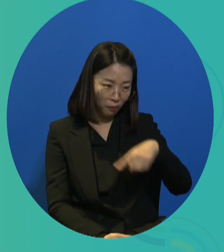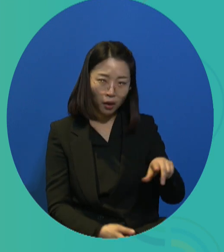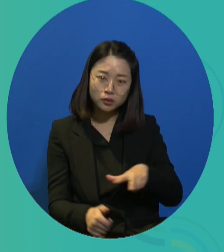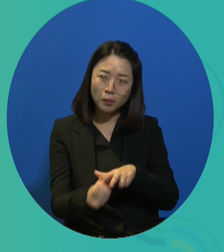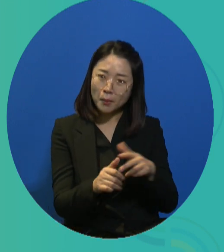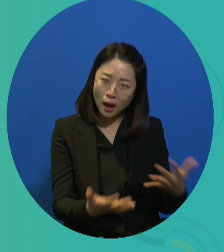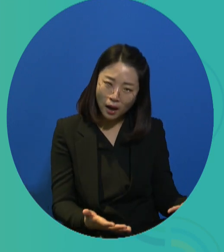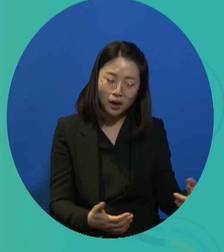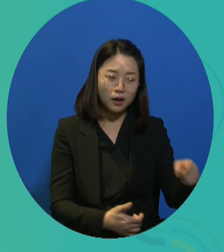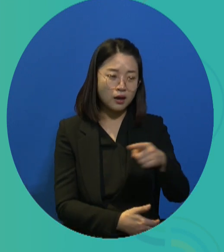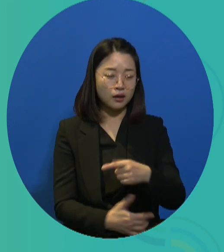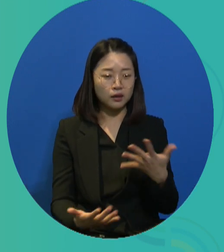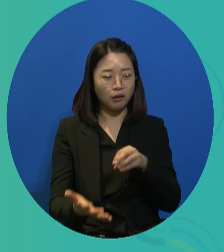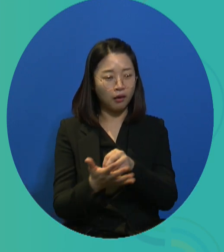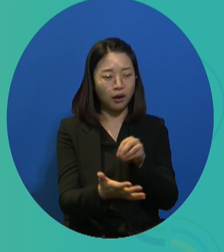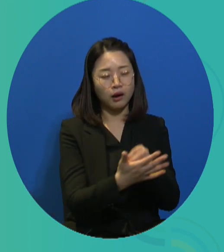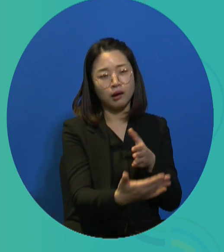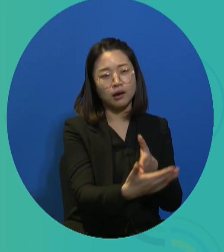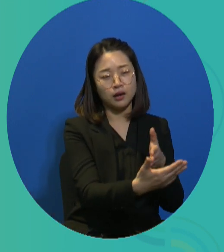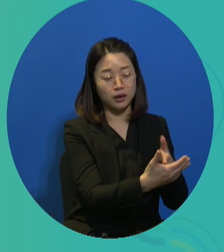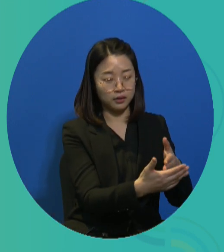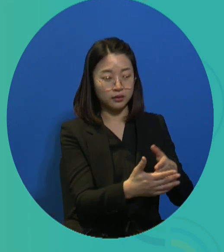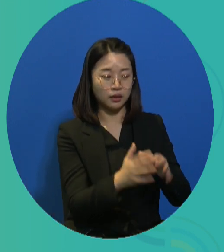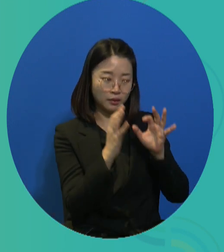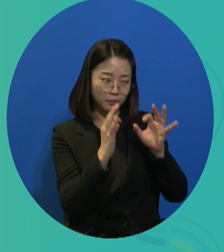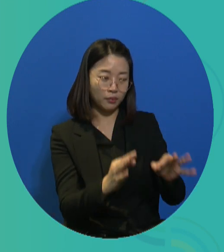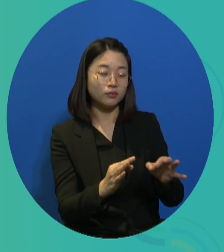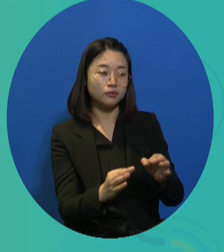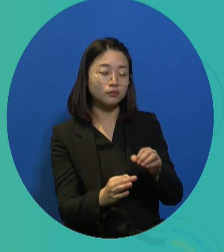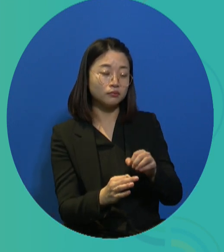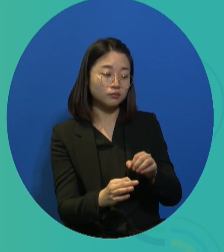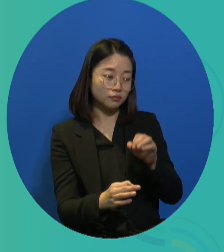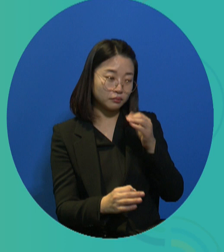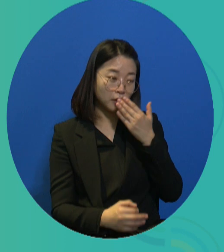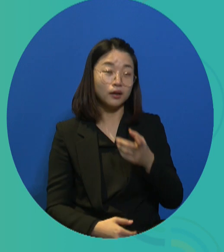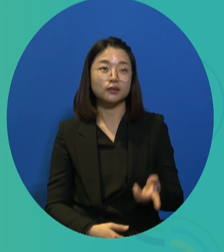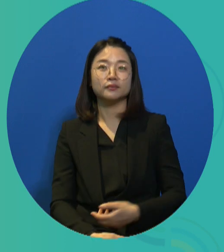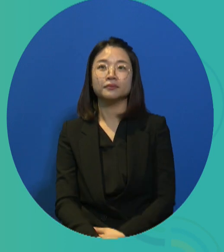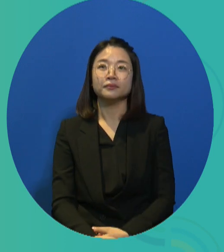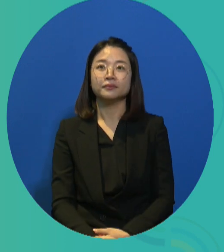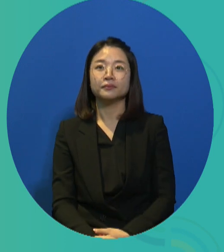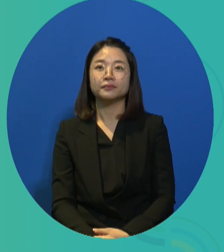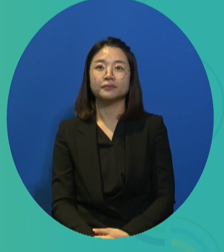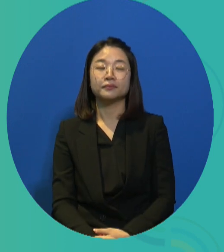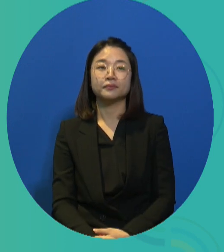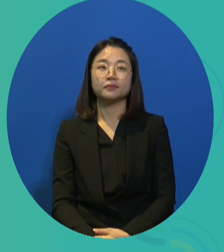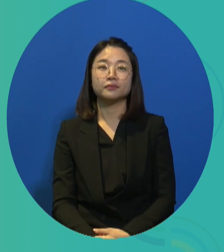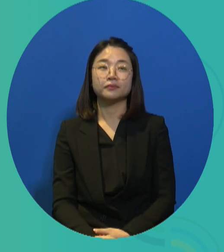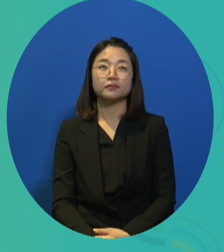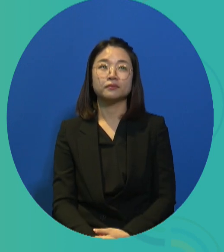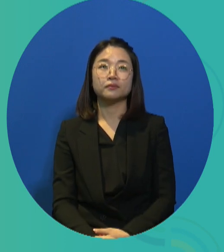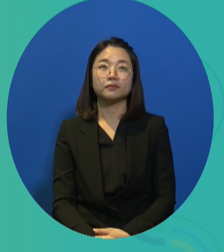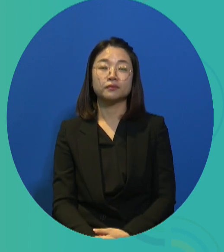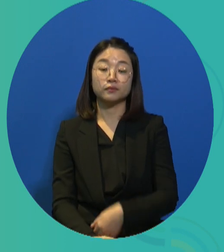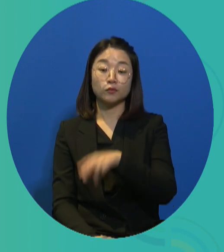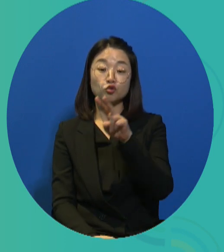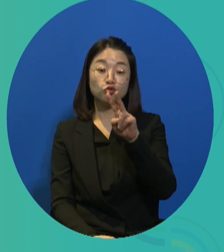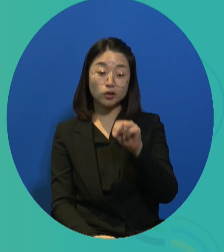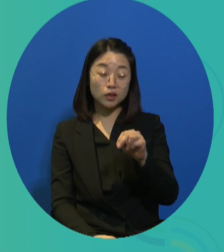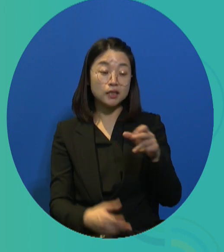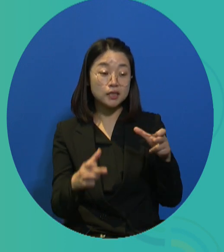to get access to decent job opportunities or information regarding such job opportunities.